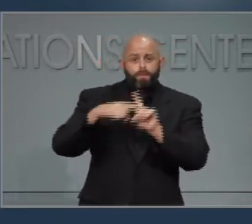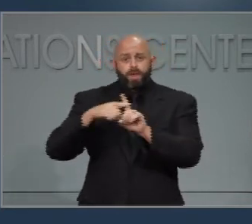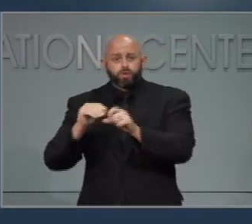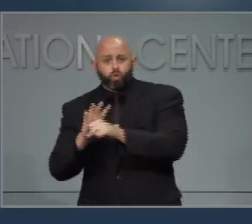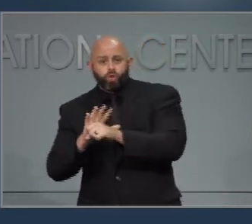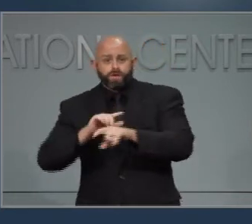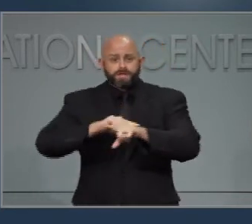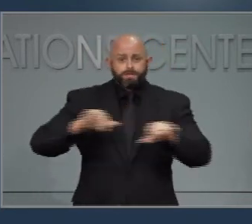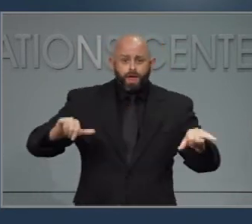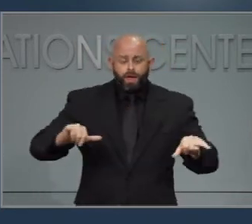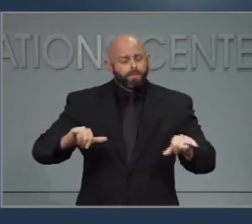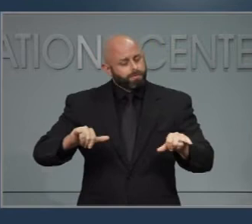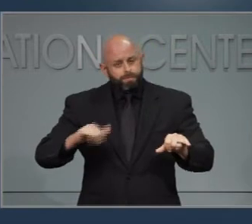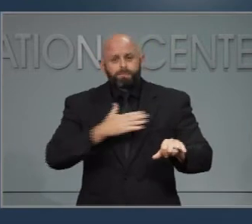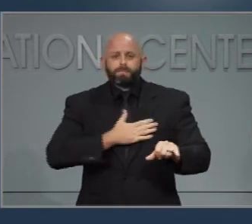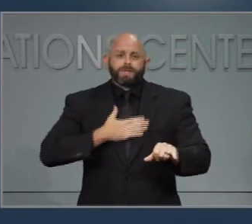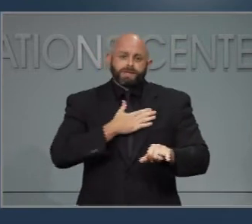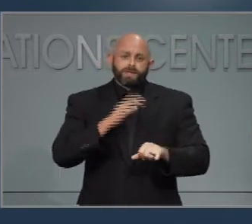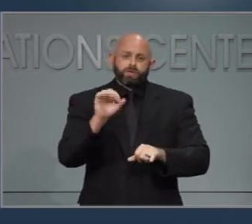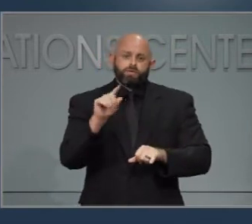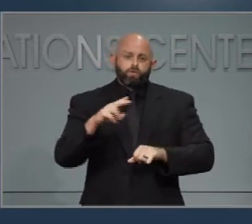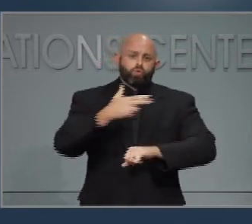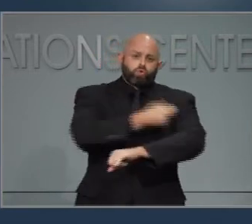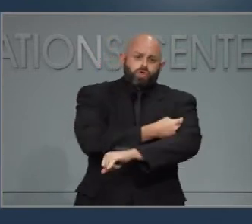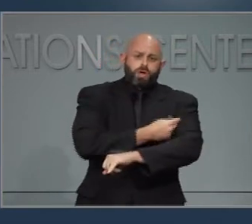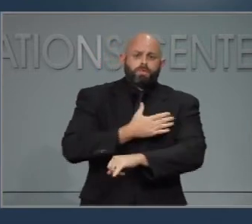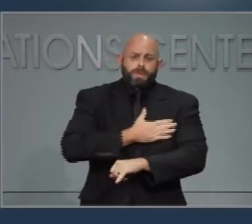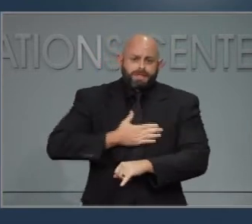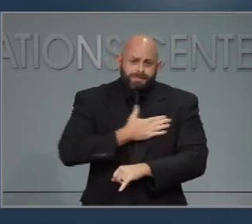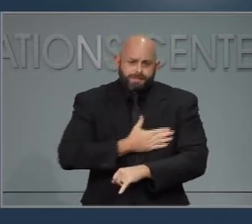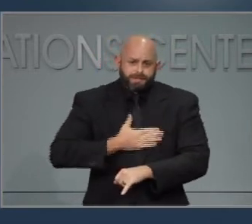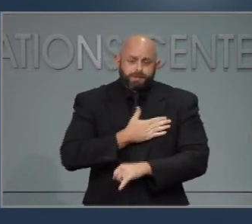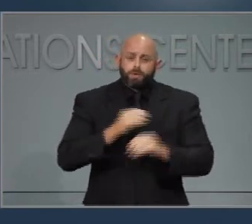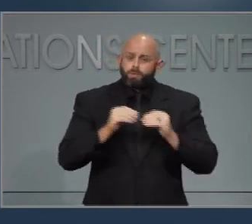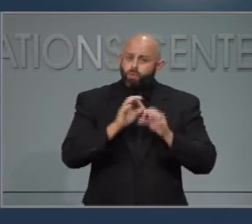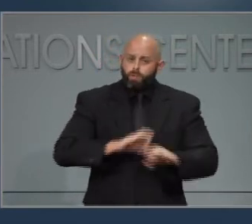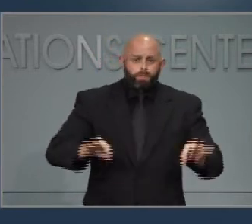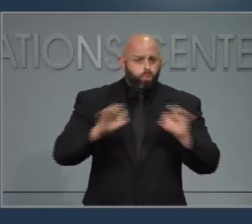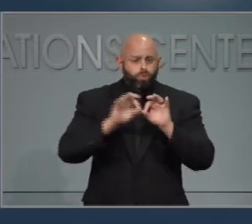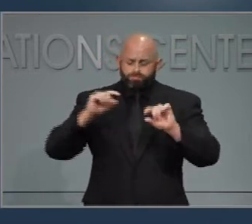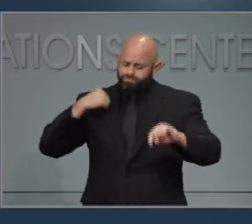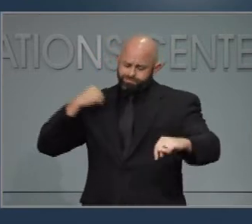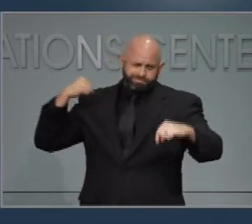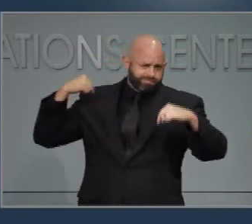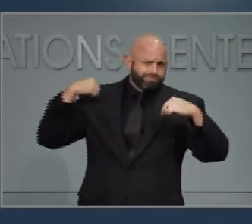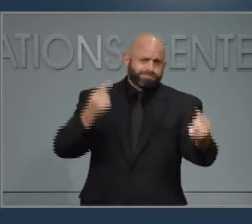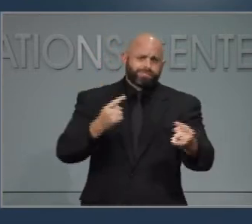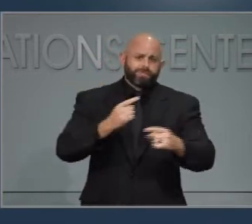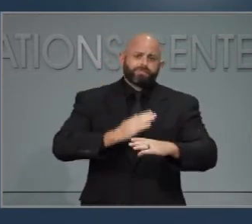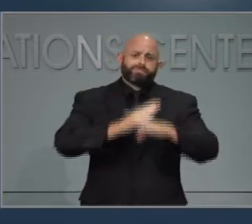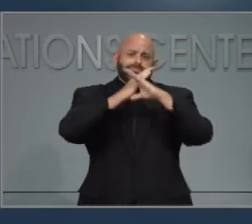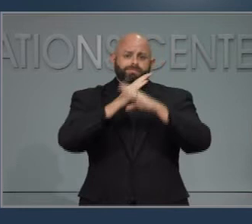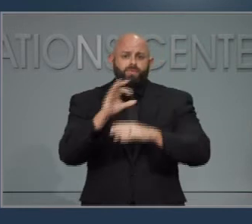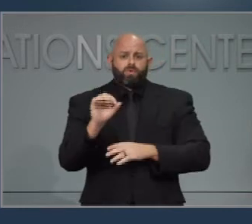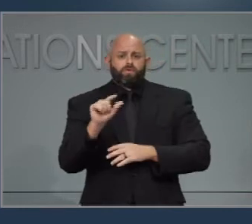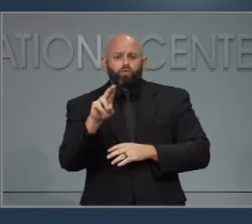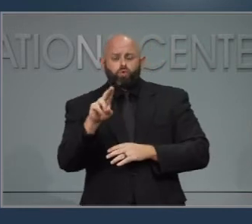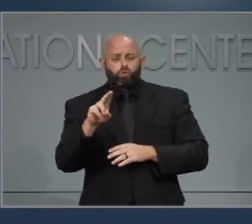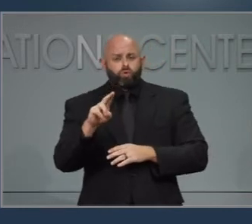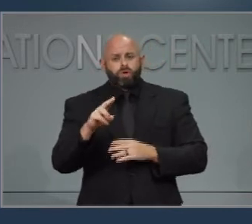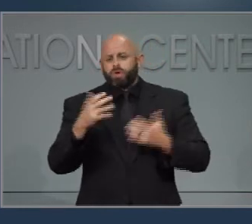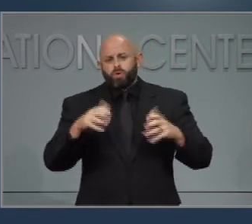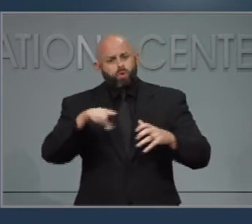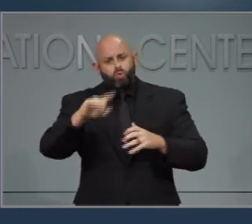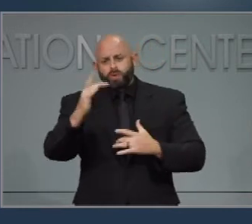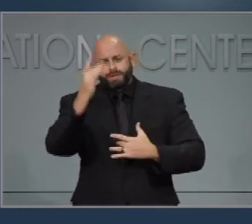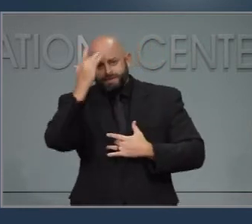and our medical system already working overtime. It's more important than ever to avoid getting sick, avoid getting sick by getting